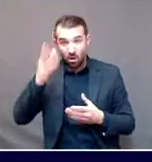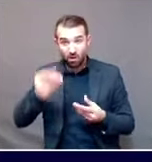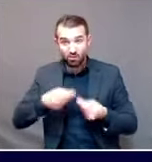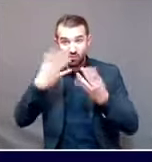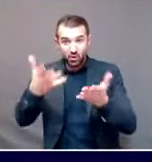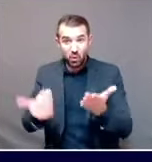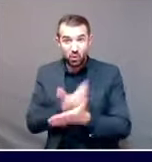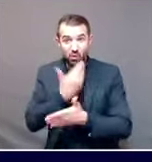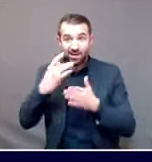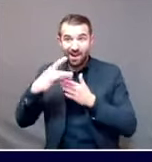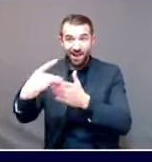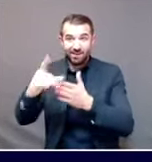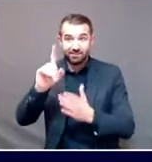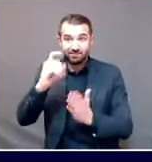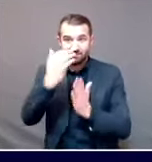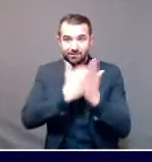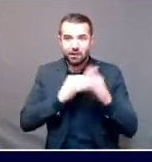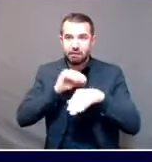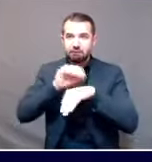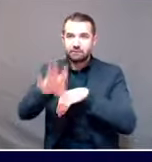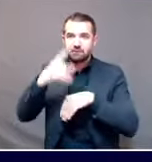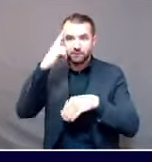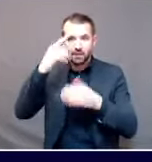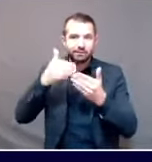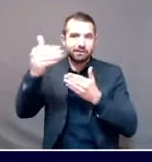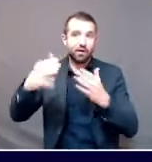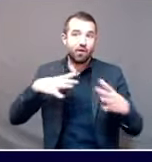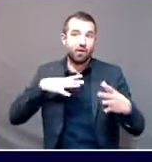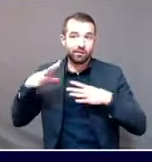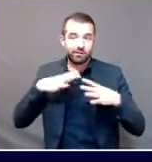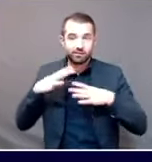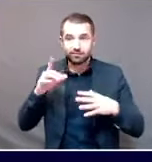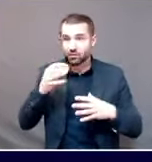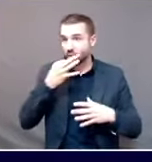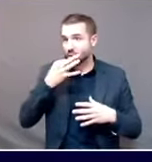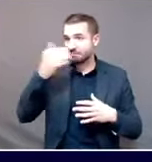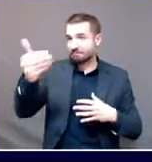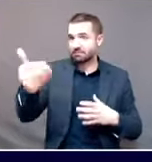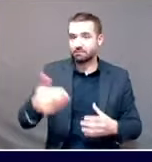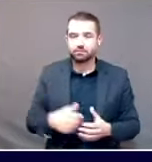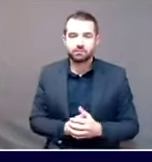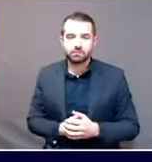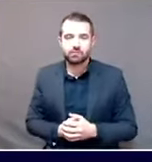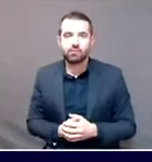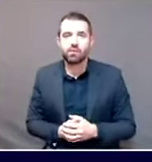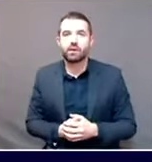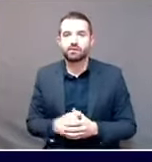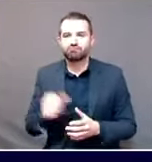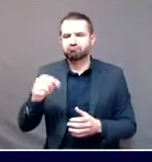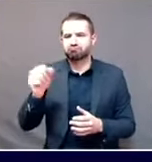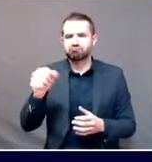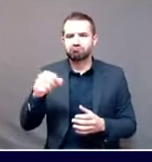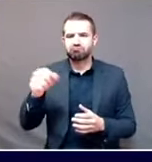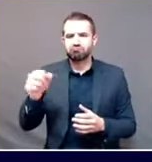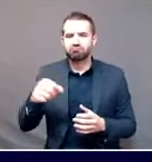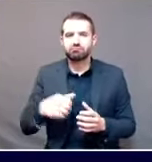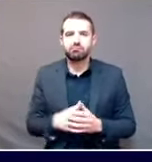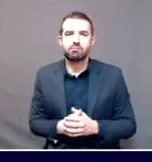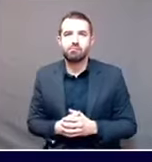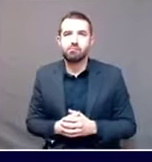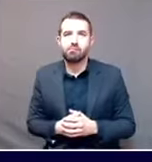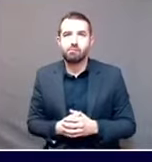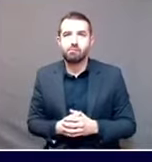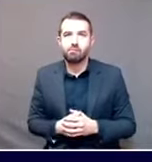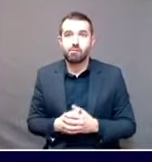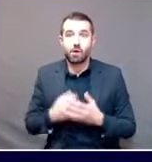As to the latter, Amy, we will most certainly continue to provide updates as well as the best available guidance for individuals